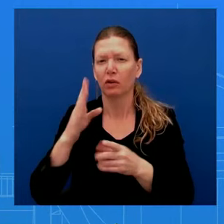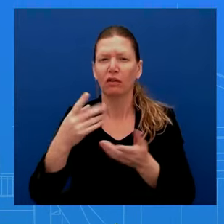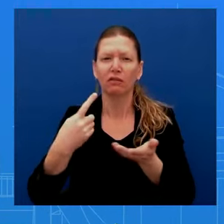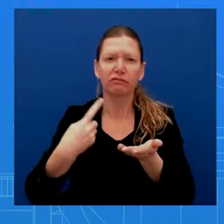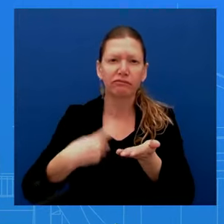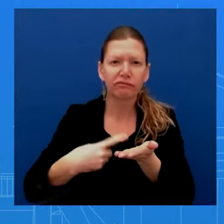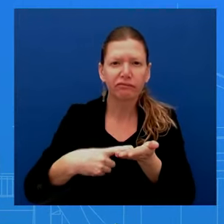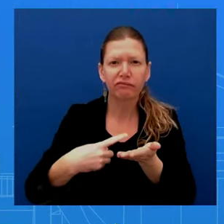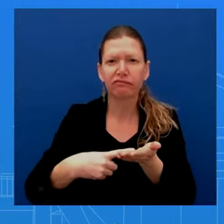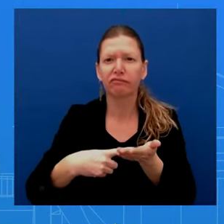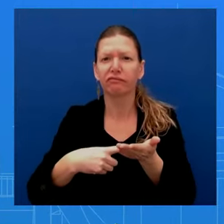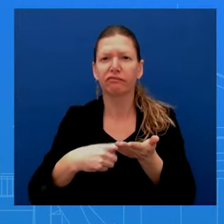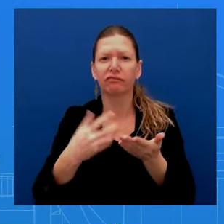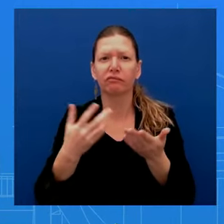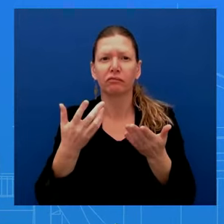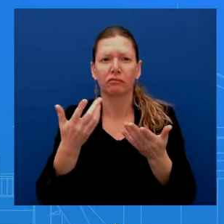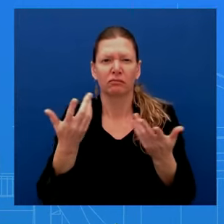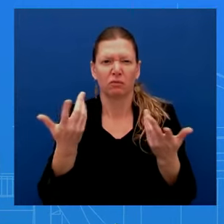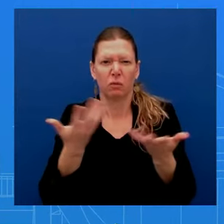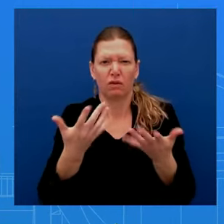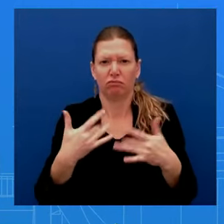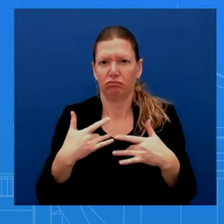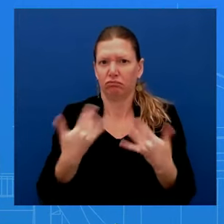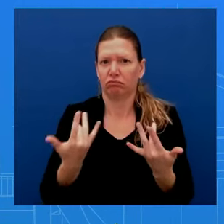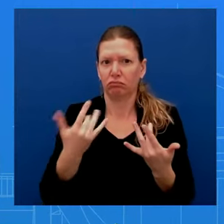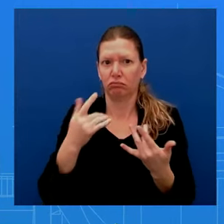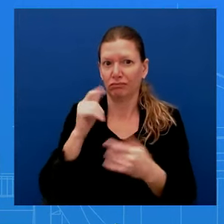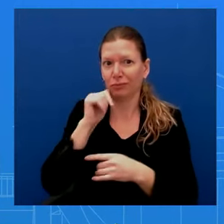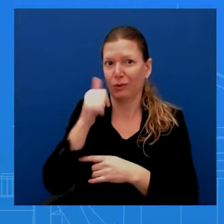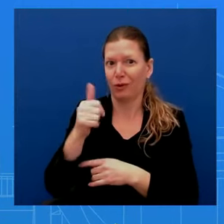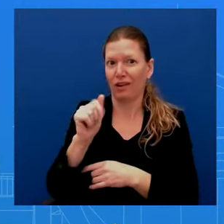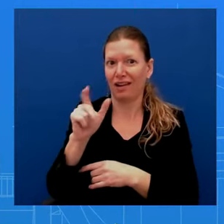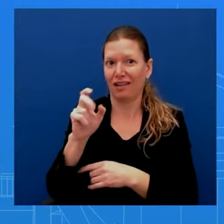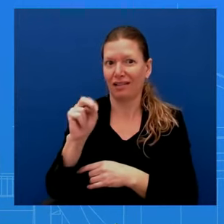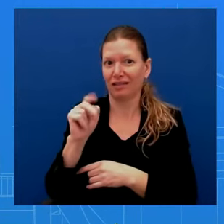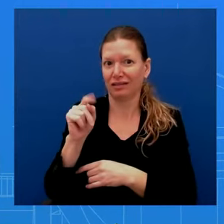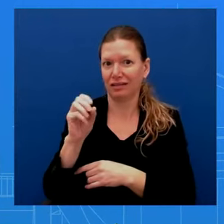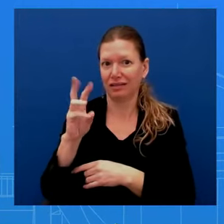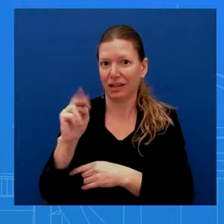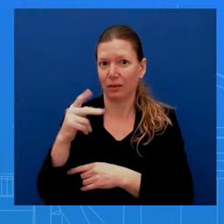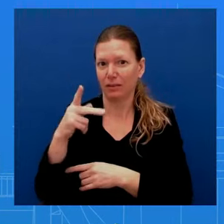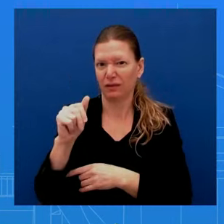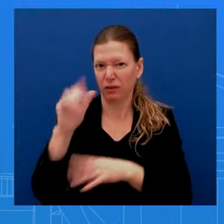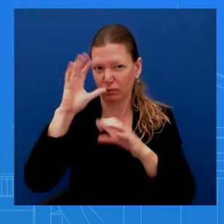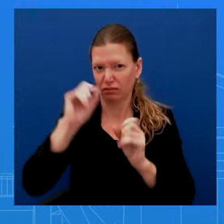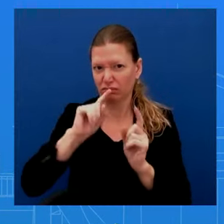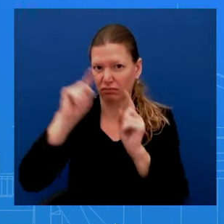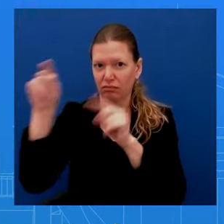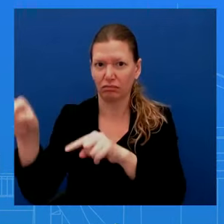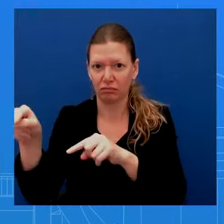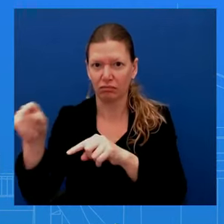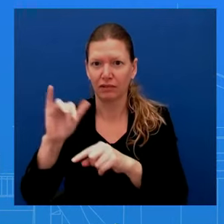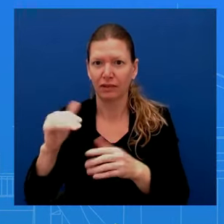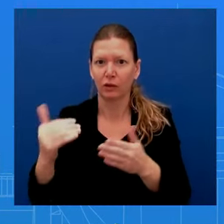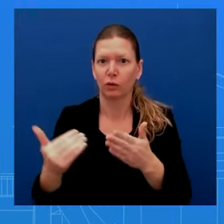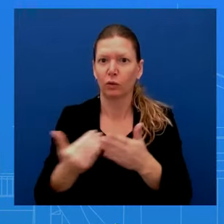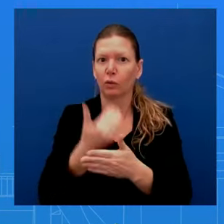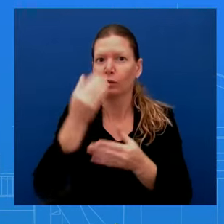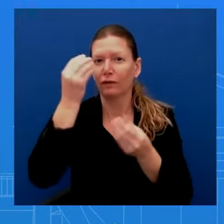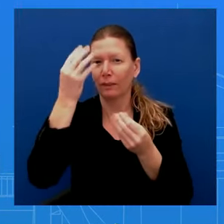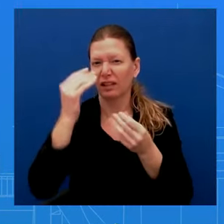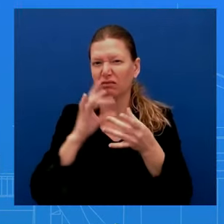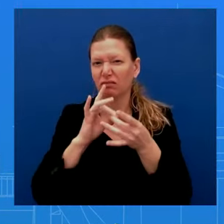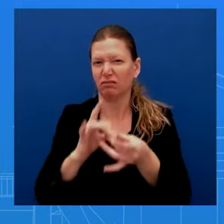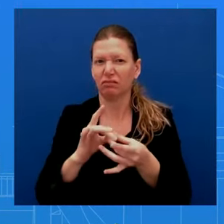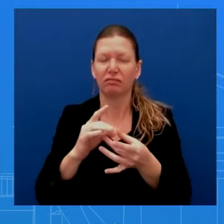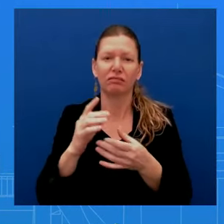the new data. She'll be talking about that today that came out on inflation and the small business boom under President Biden and Vice